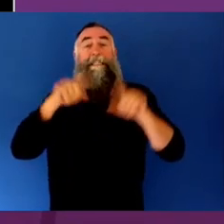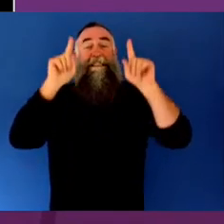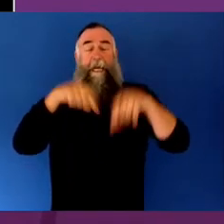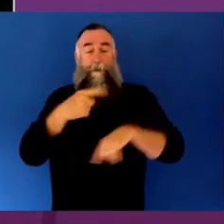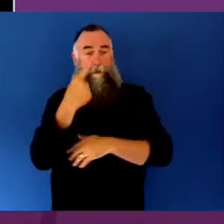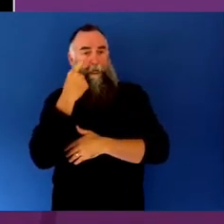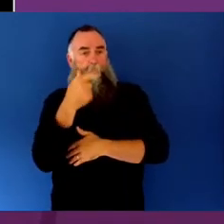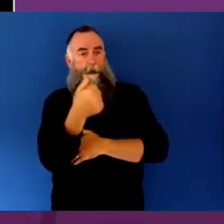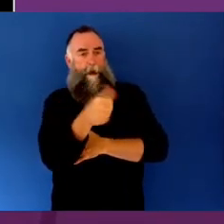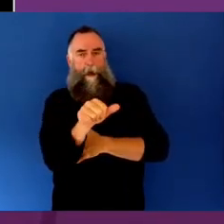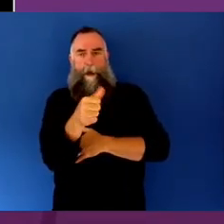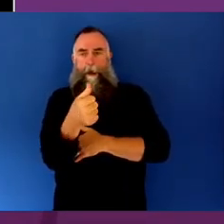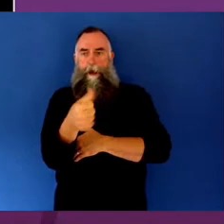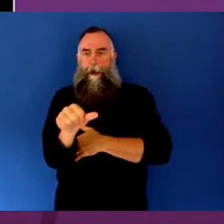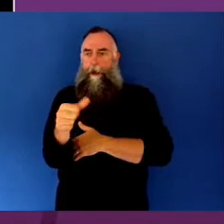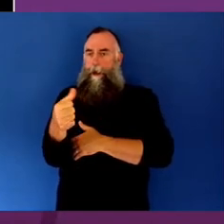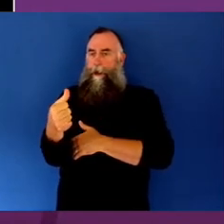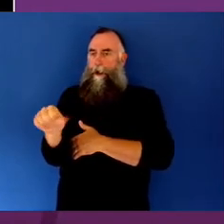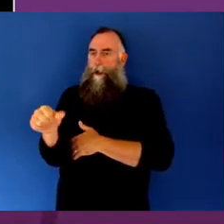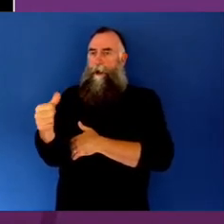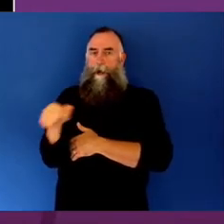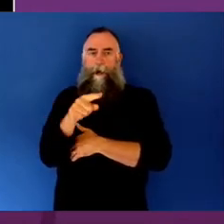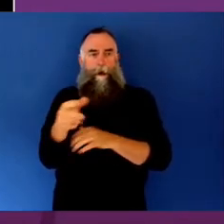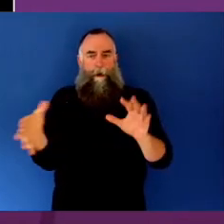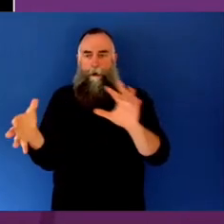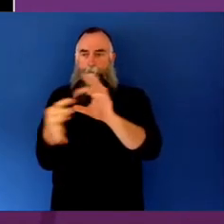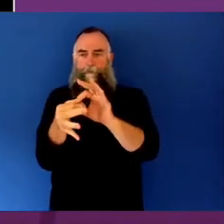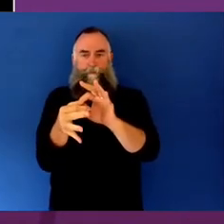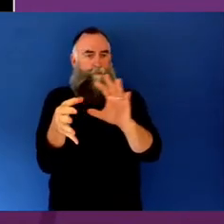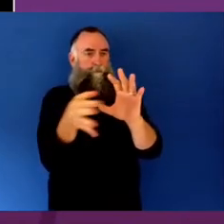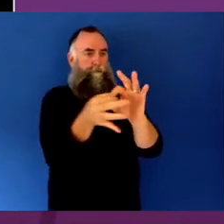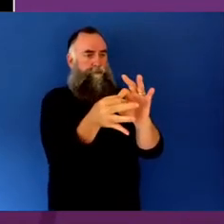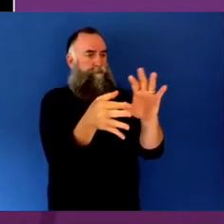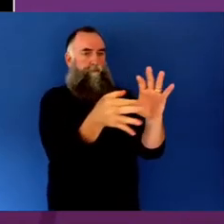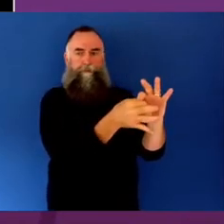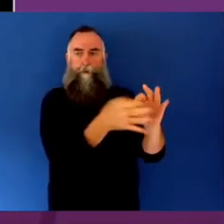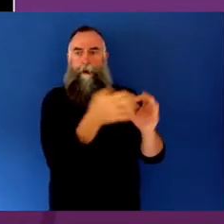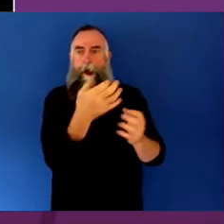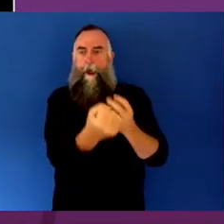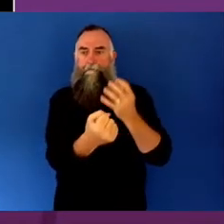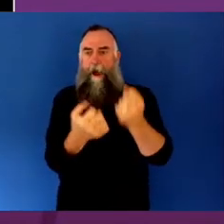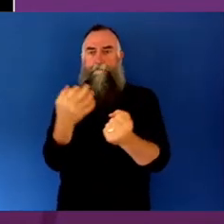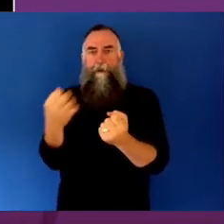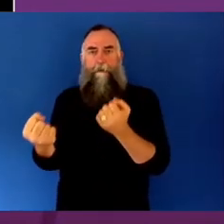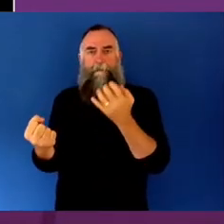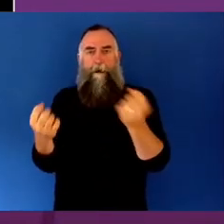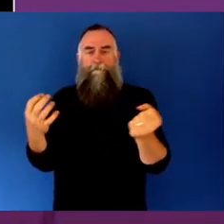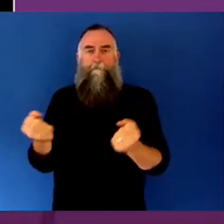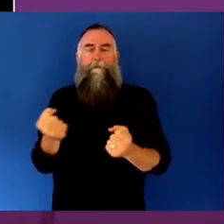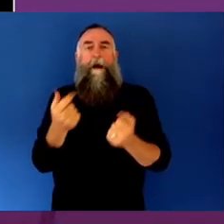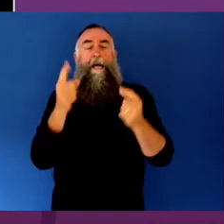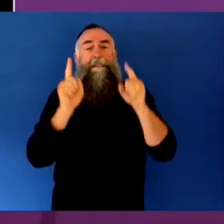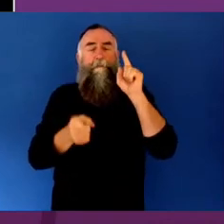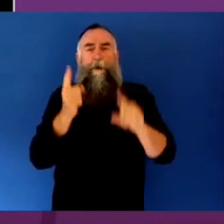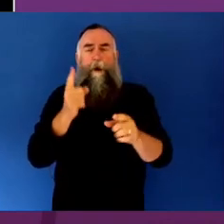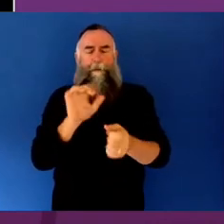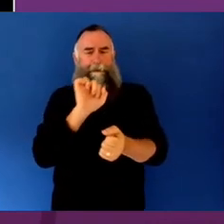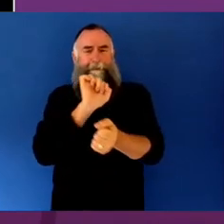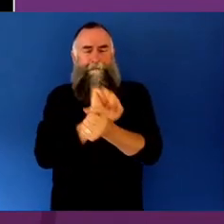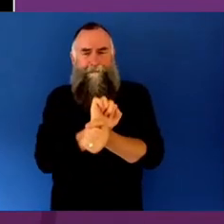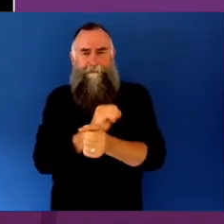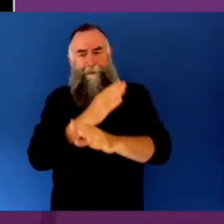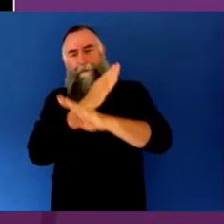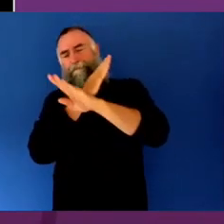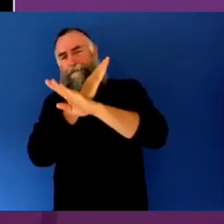So, in terms of those blockages and the points where it's difficult to translate, I would say it's